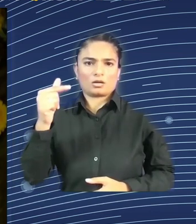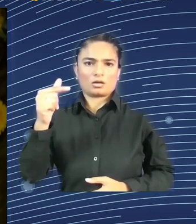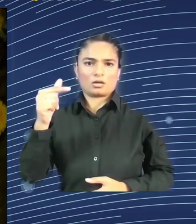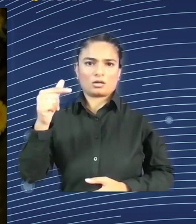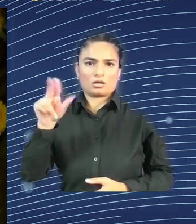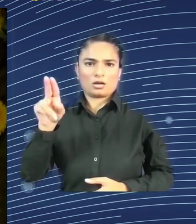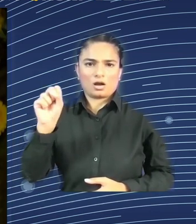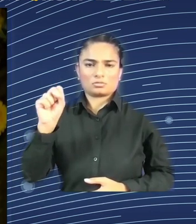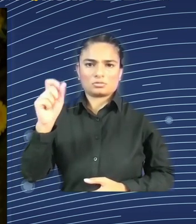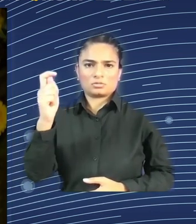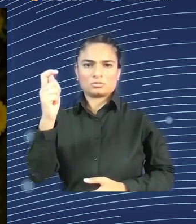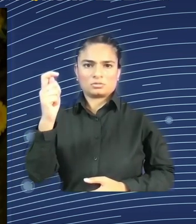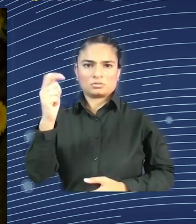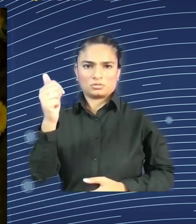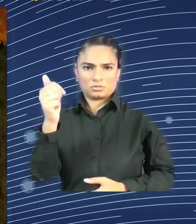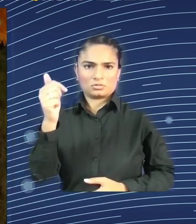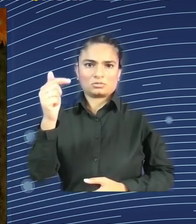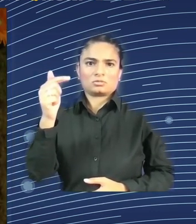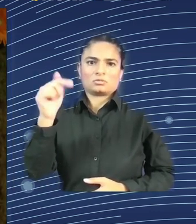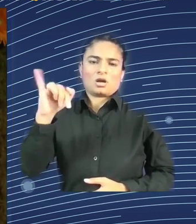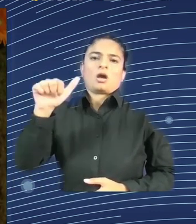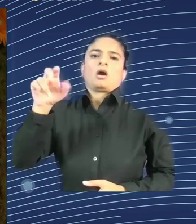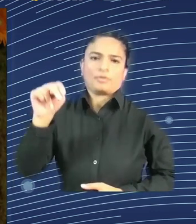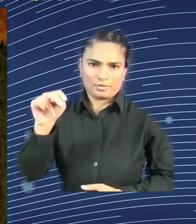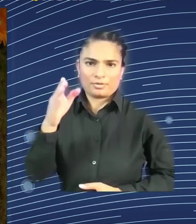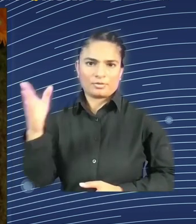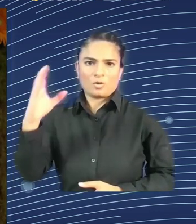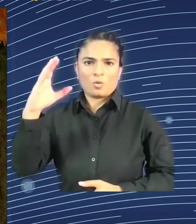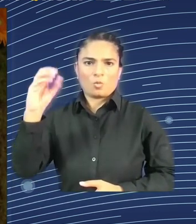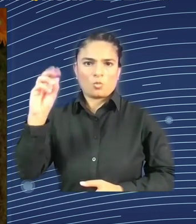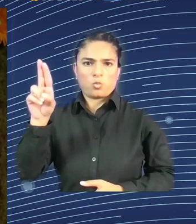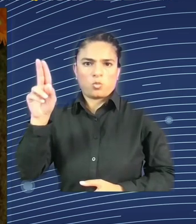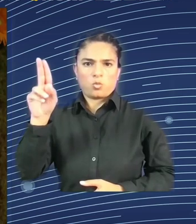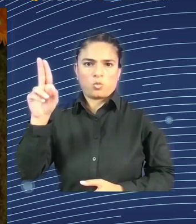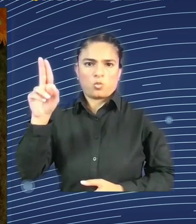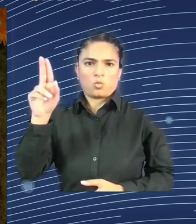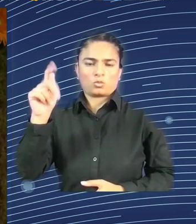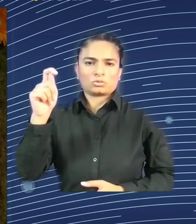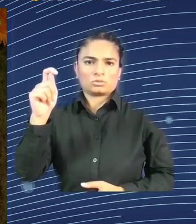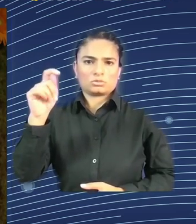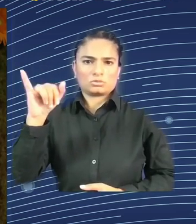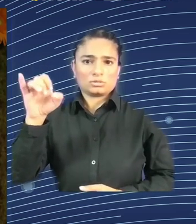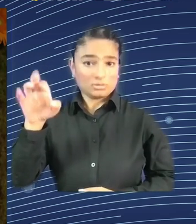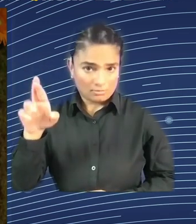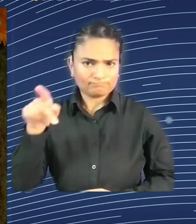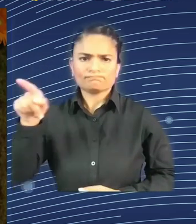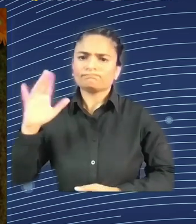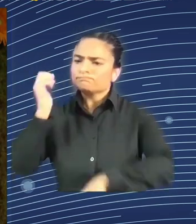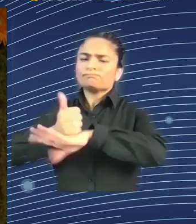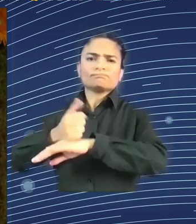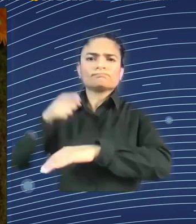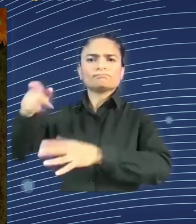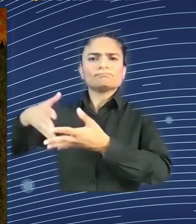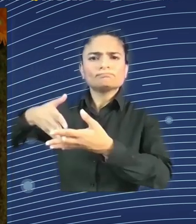require in our education system to foster innovation in future employees and future